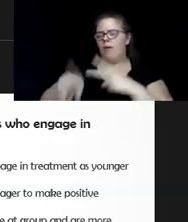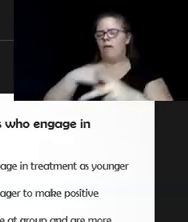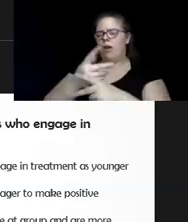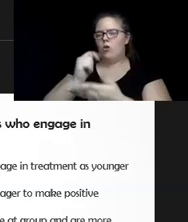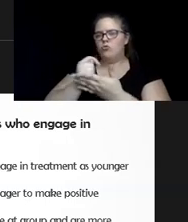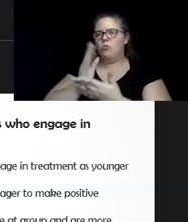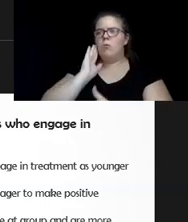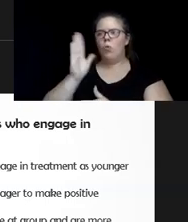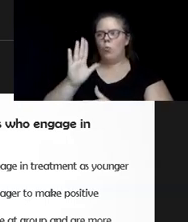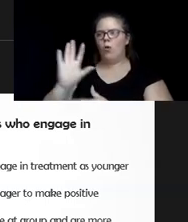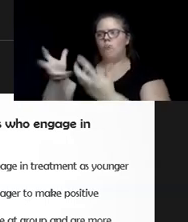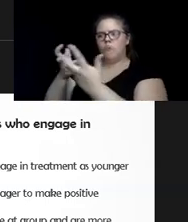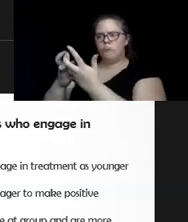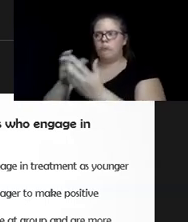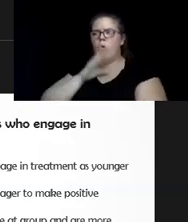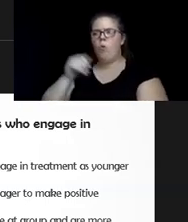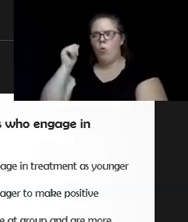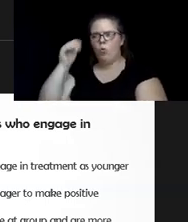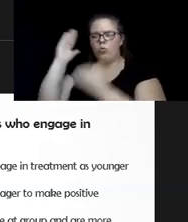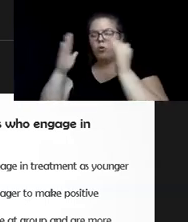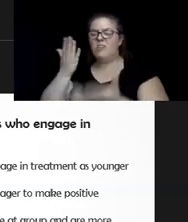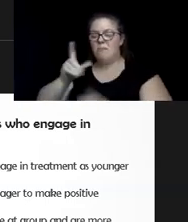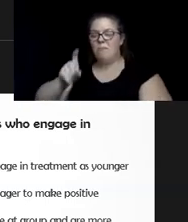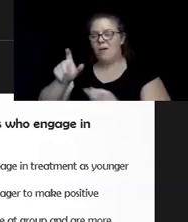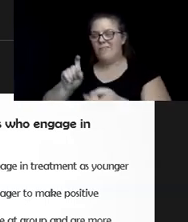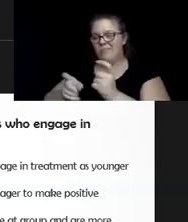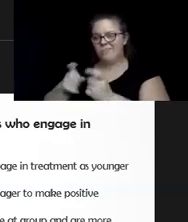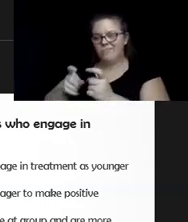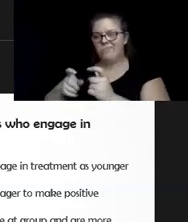adults, but you might have some modification in how the treatment is done.